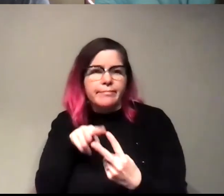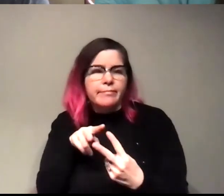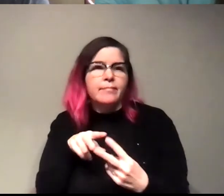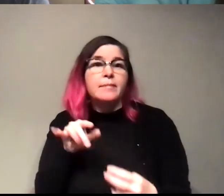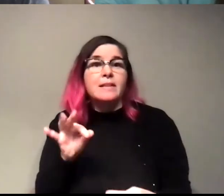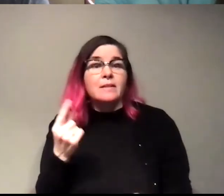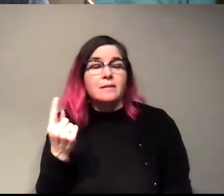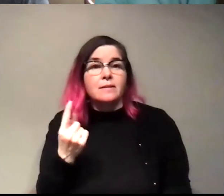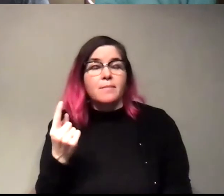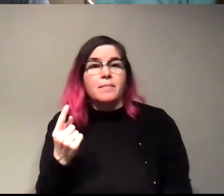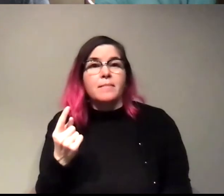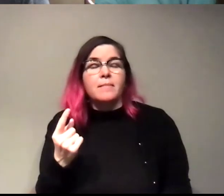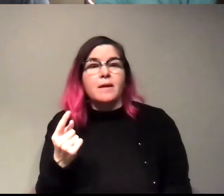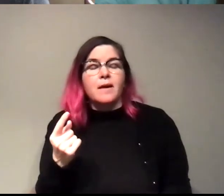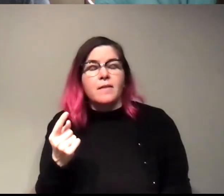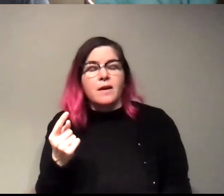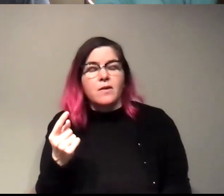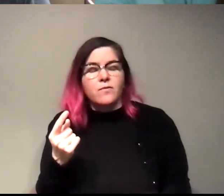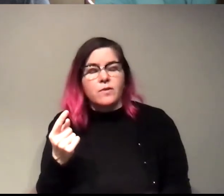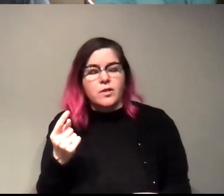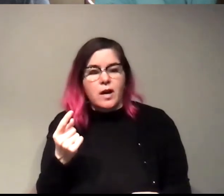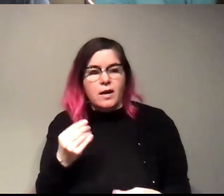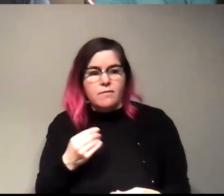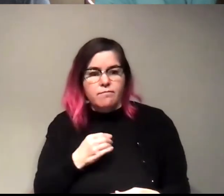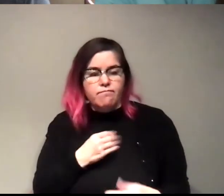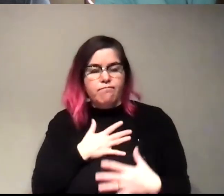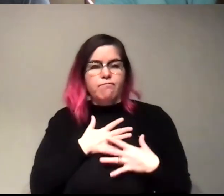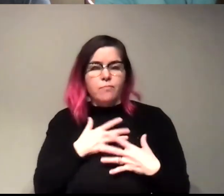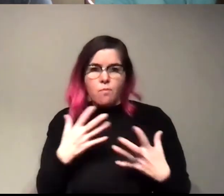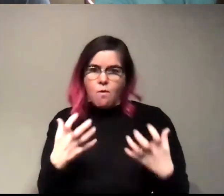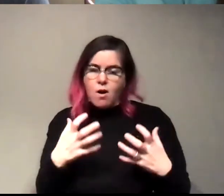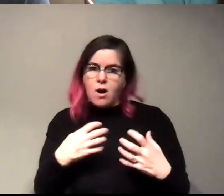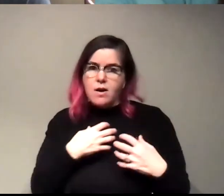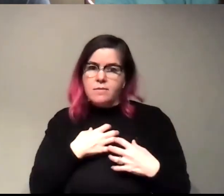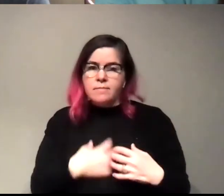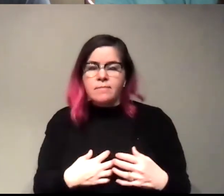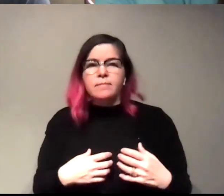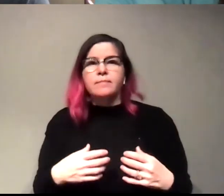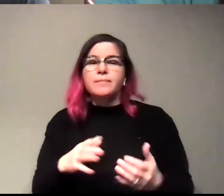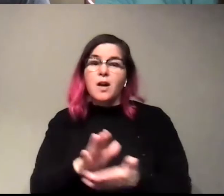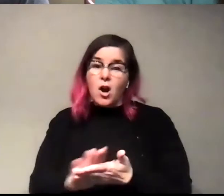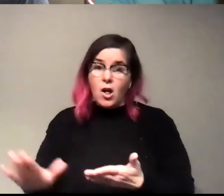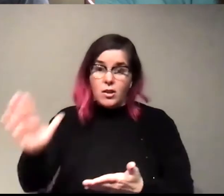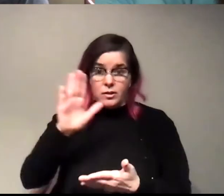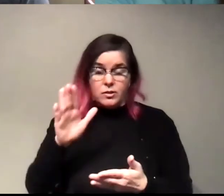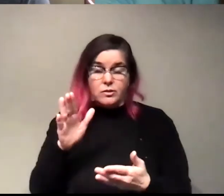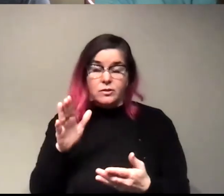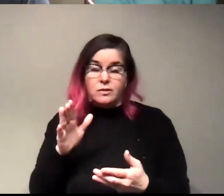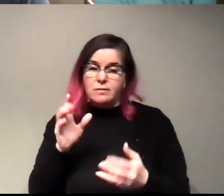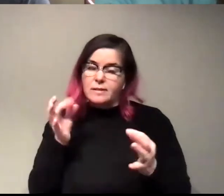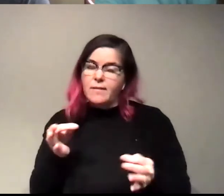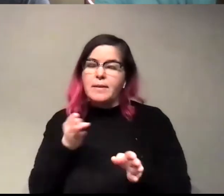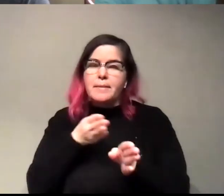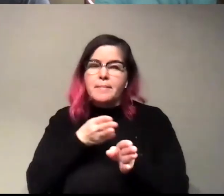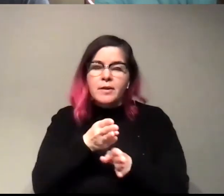that, you know, kind of speaks to you, I, I would, you know, definitely go down that path. And in college, I would say, you know, if you could major in